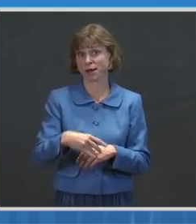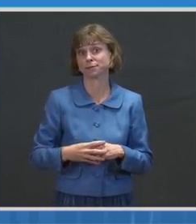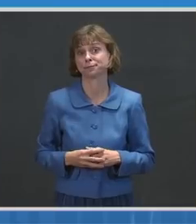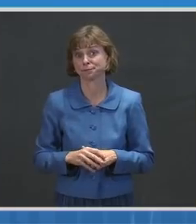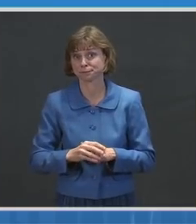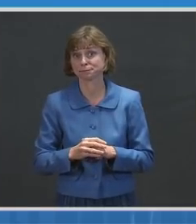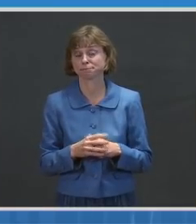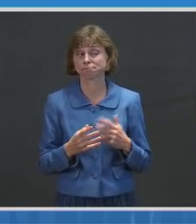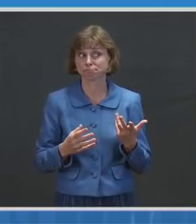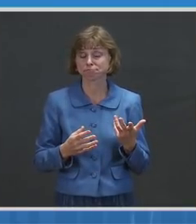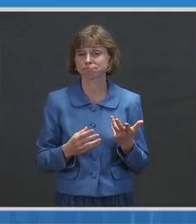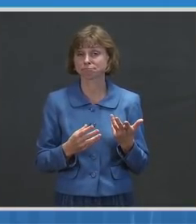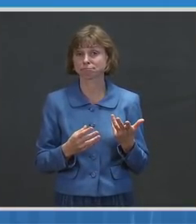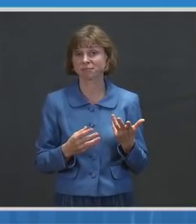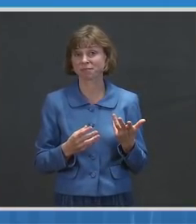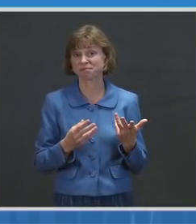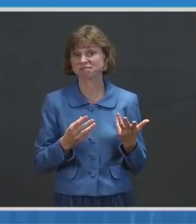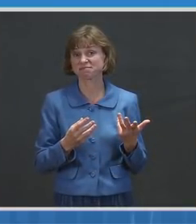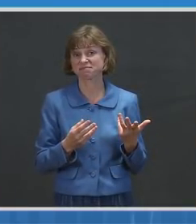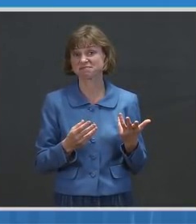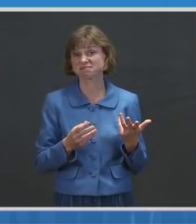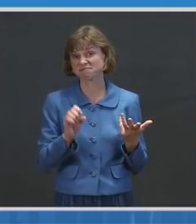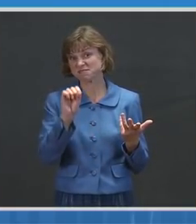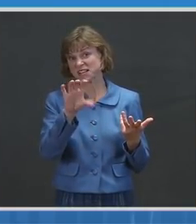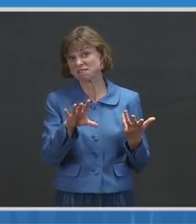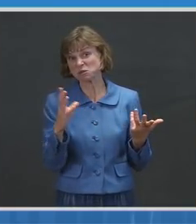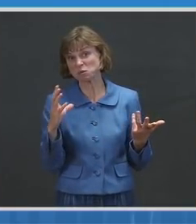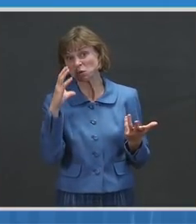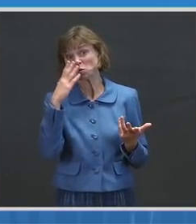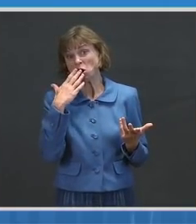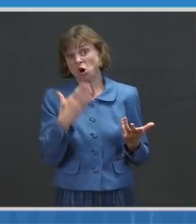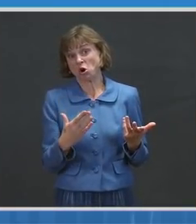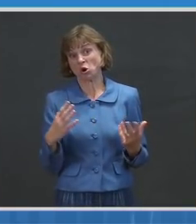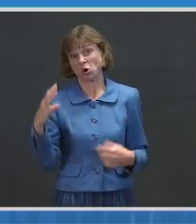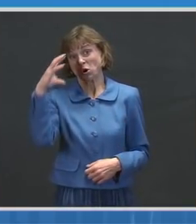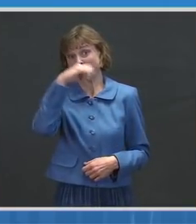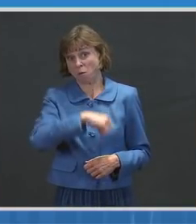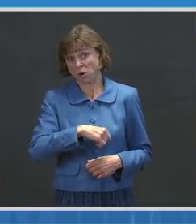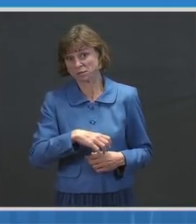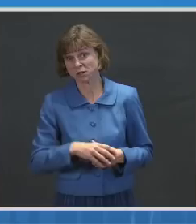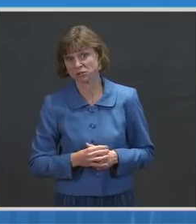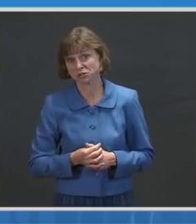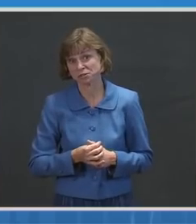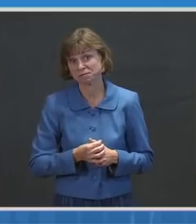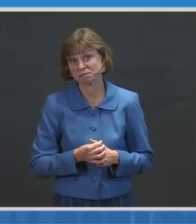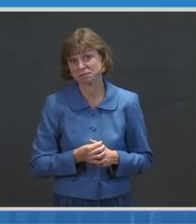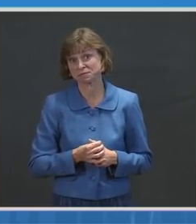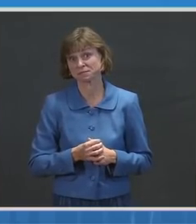I think, a decent approximation. In terms of pharmacies,